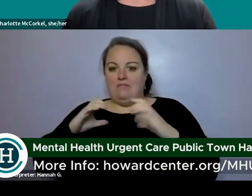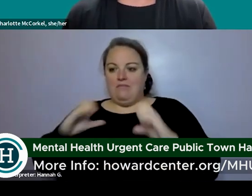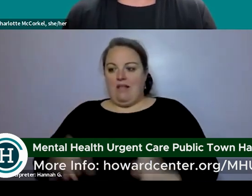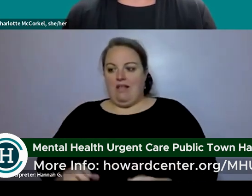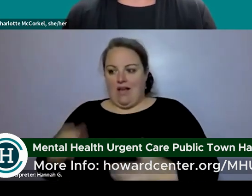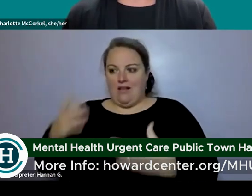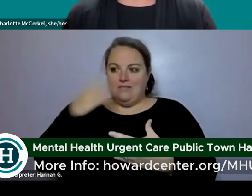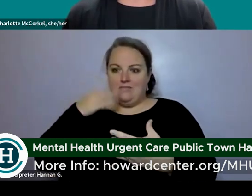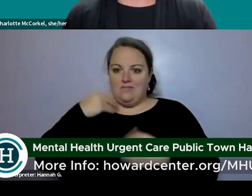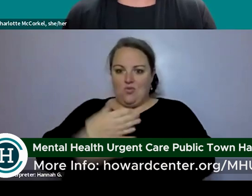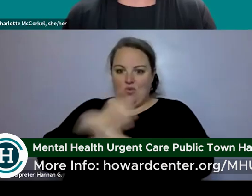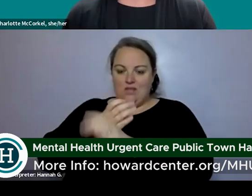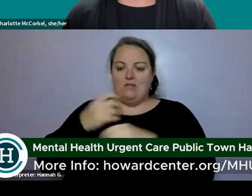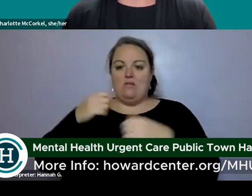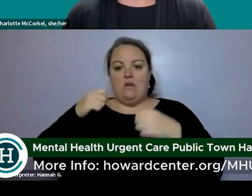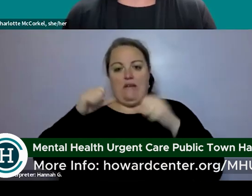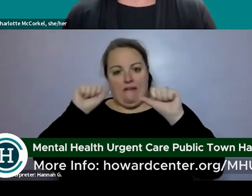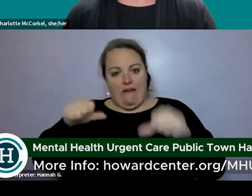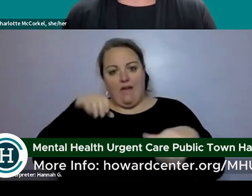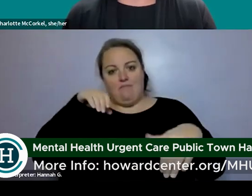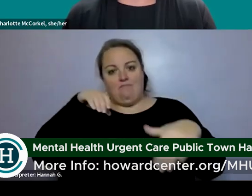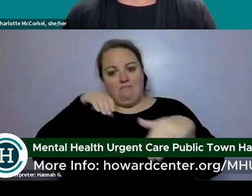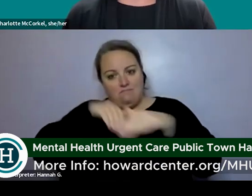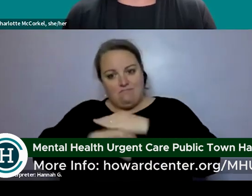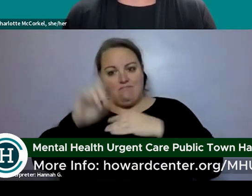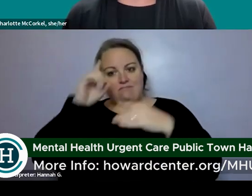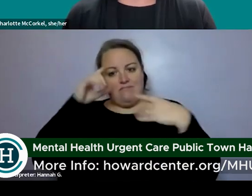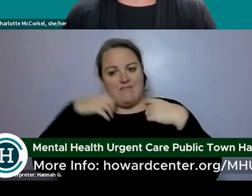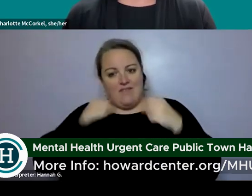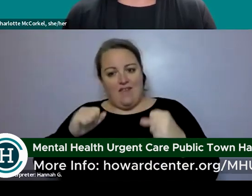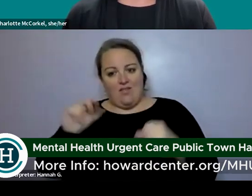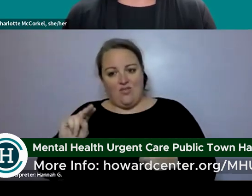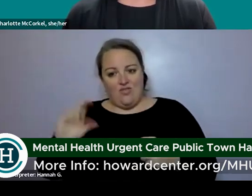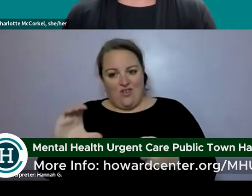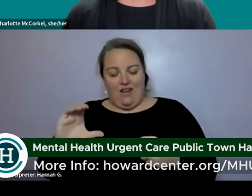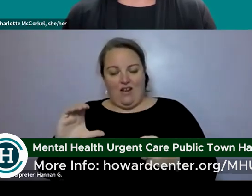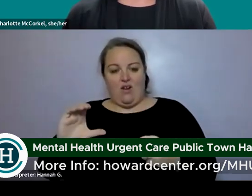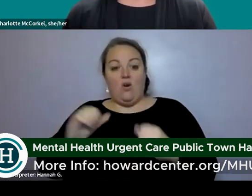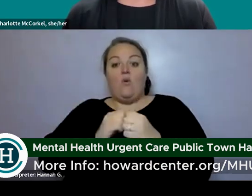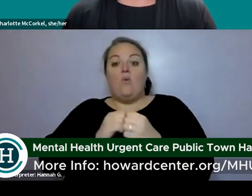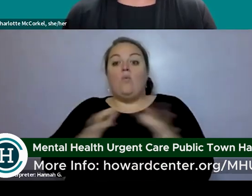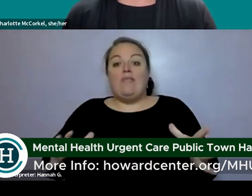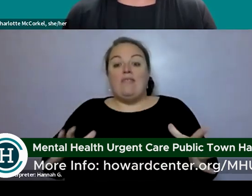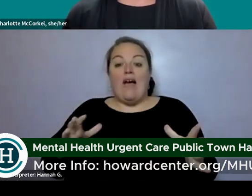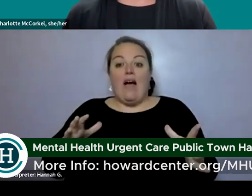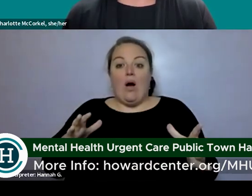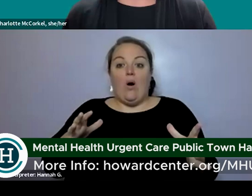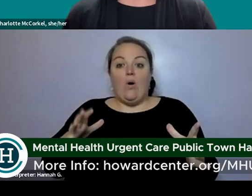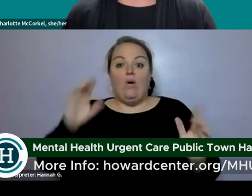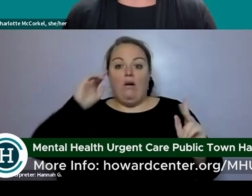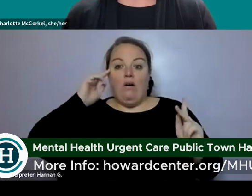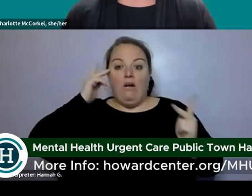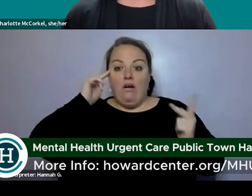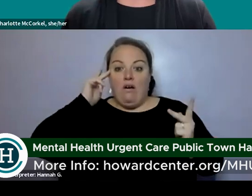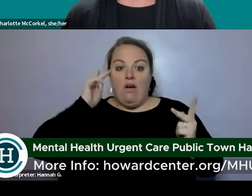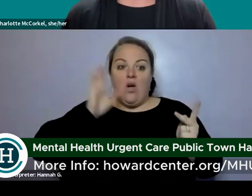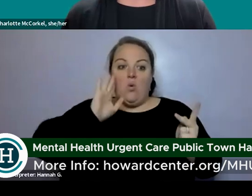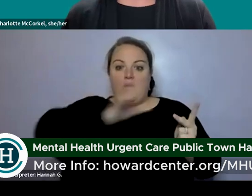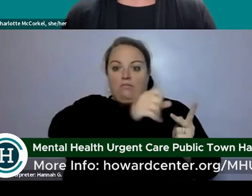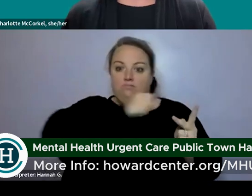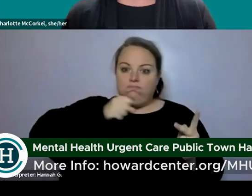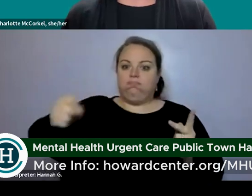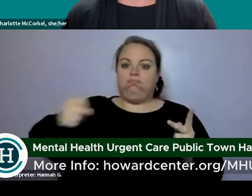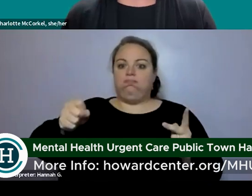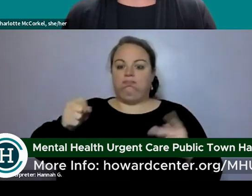to the mental health urgent care without ending up being involuntarily medicated or hospitalized and